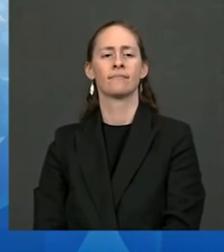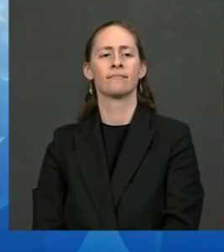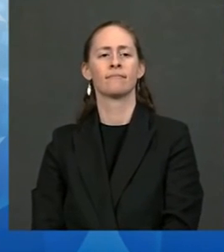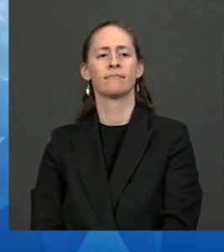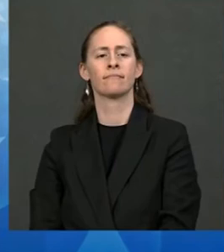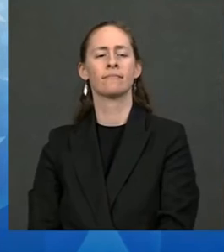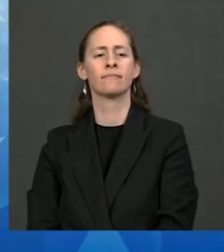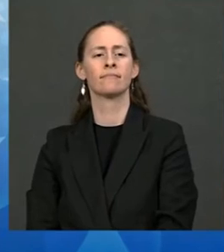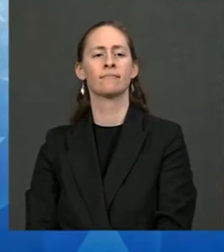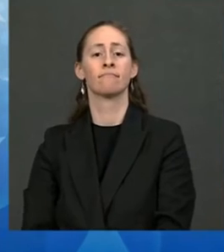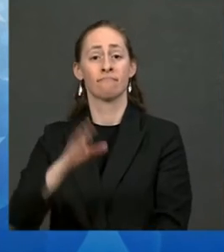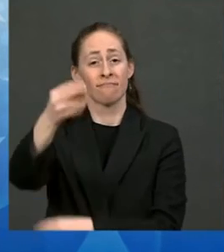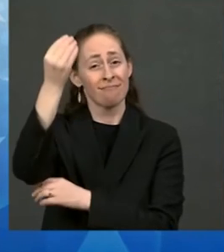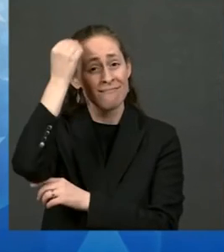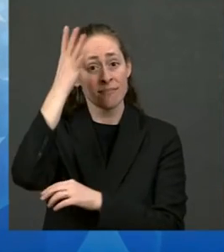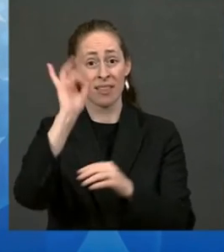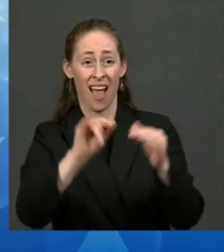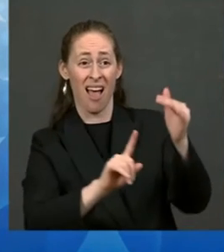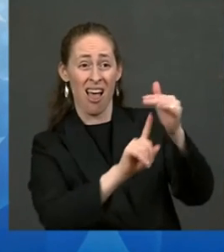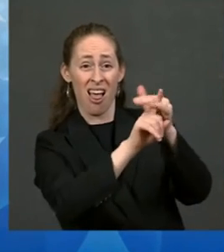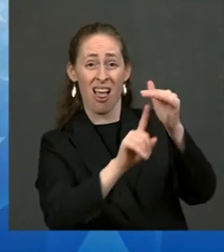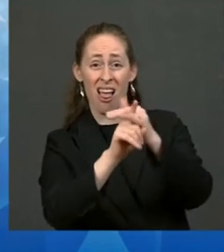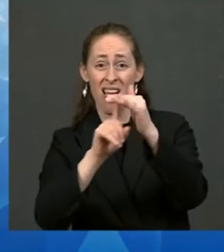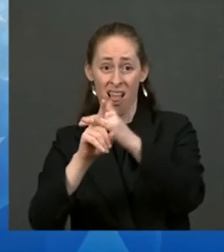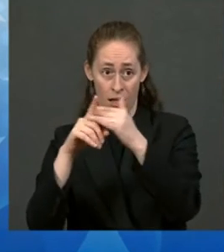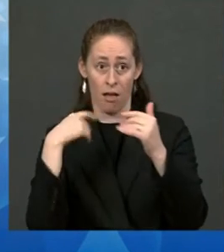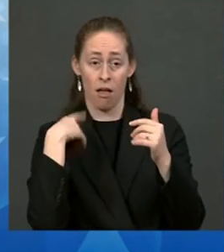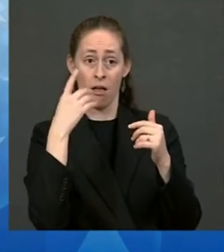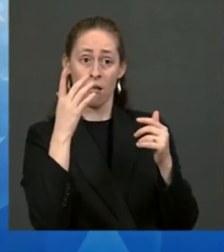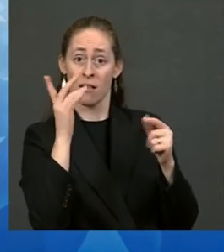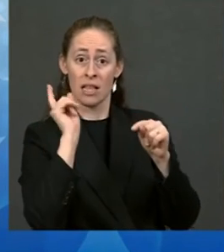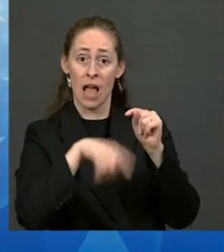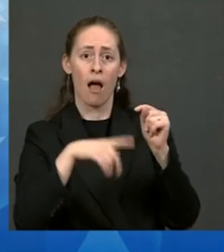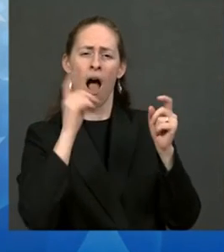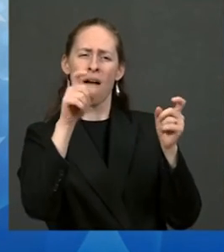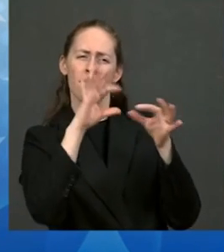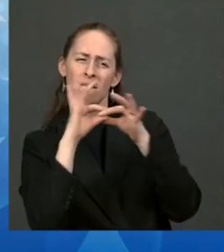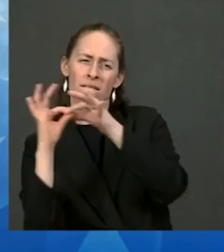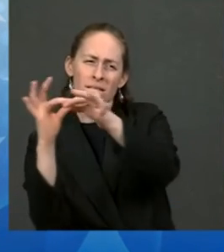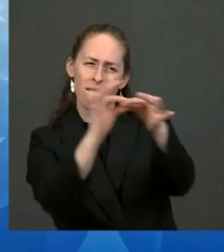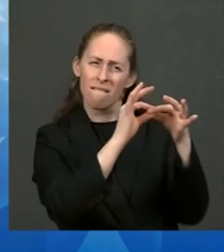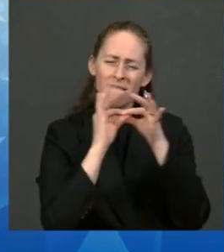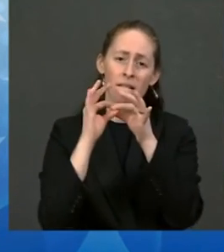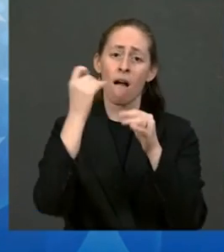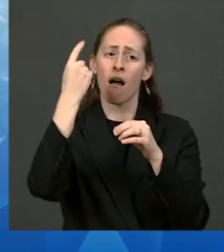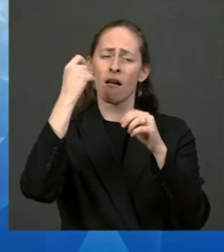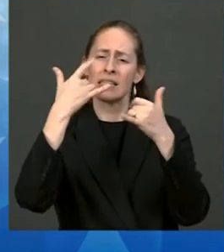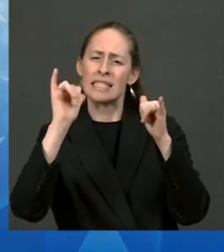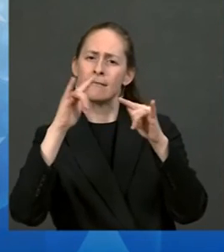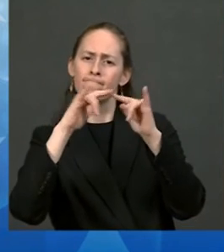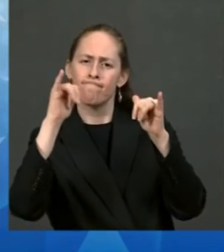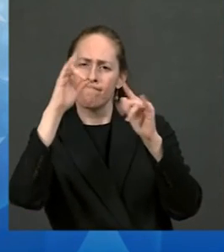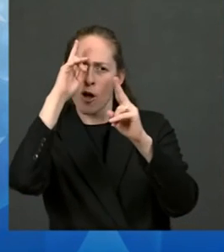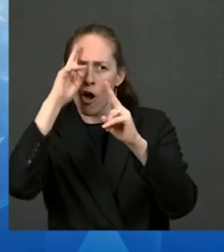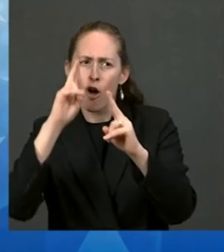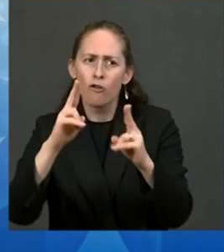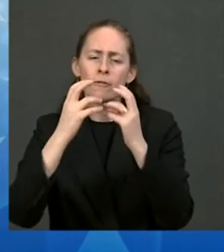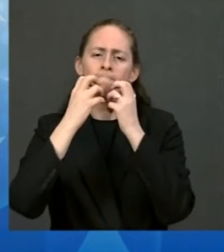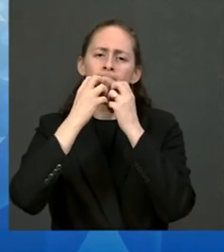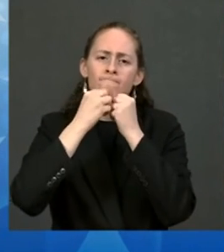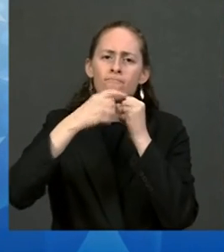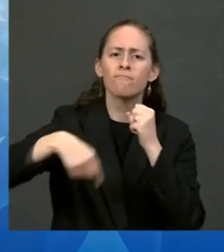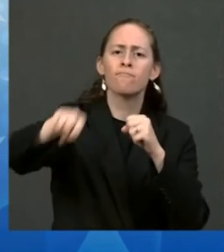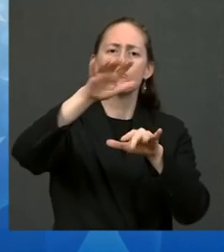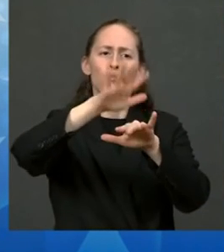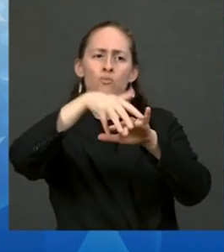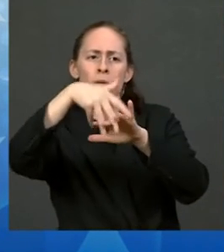challenges unless we partner with and honor our nation-to-nation relationship with tribes. You all